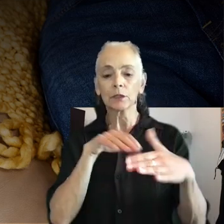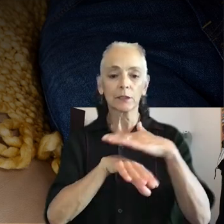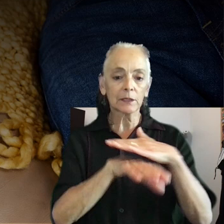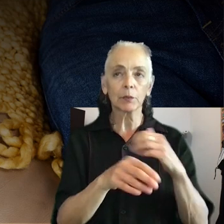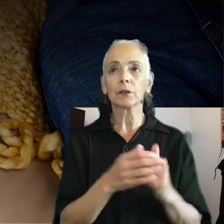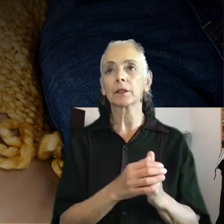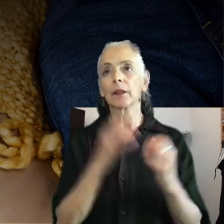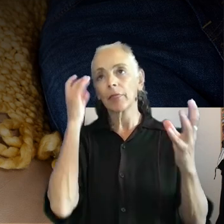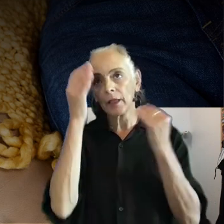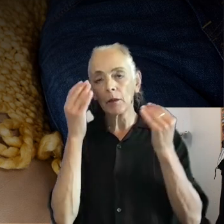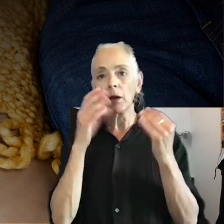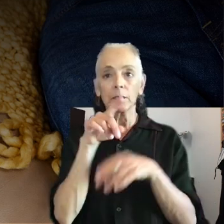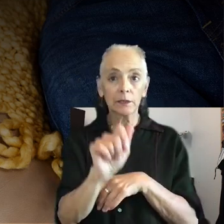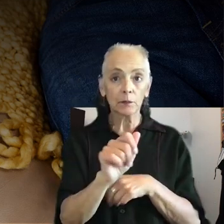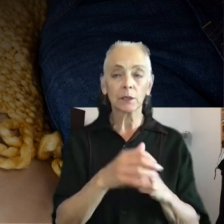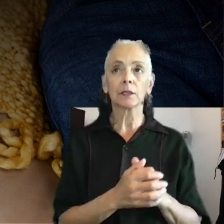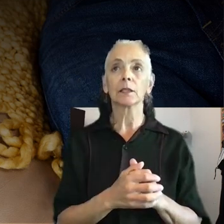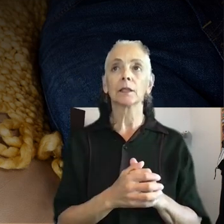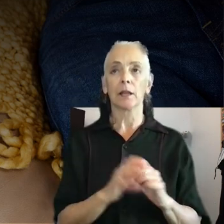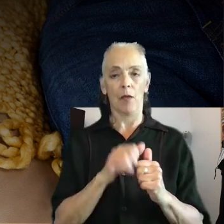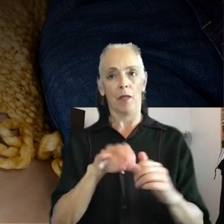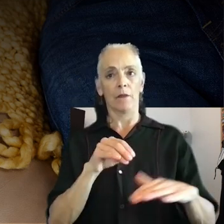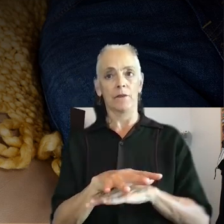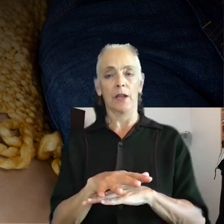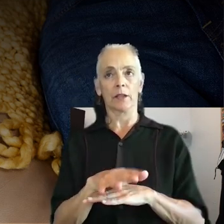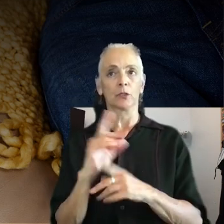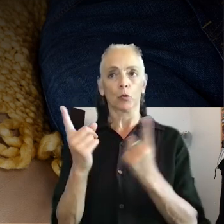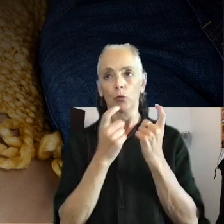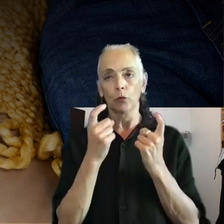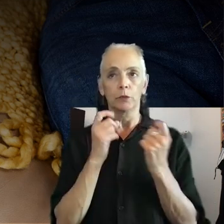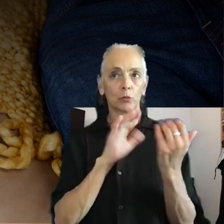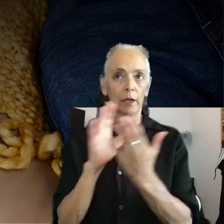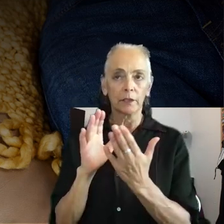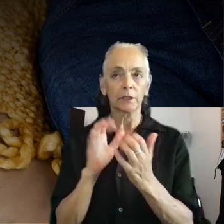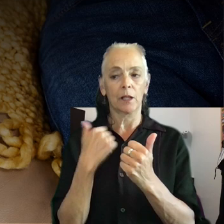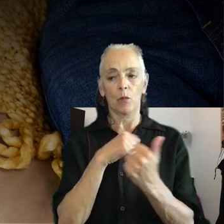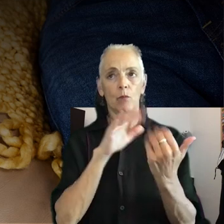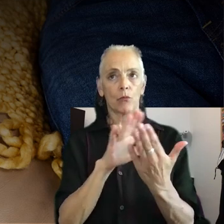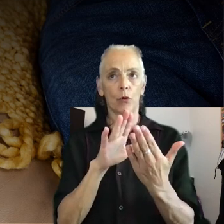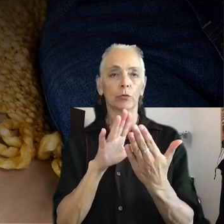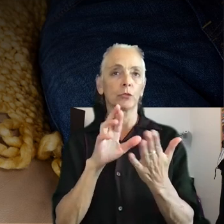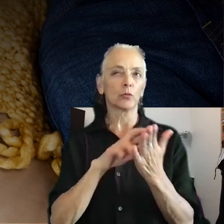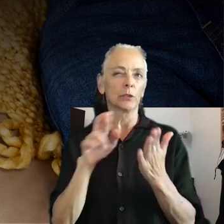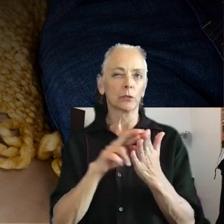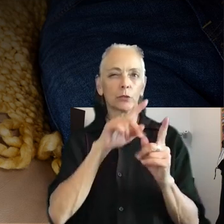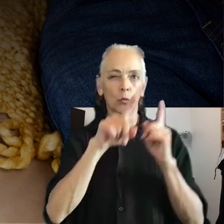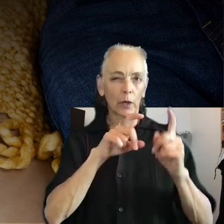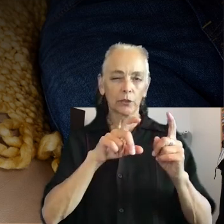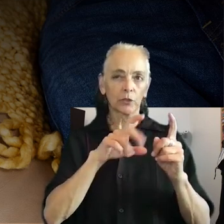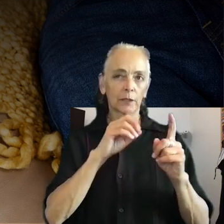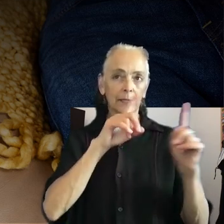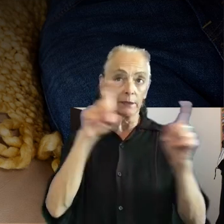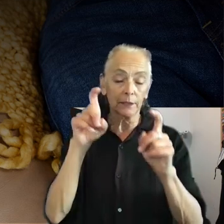about disability, and how that affects our recruitment strategies and the way we approach our research questions and testing. Now